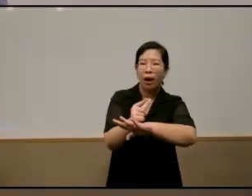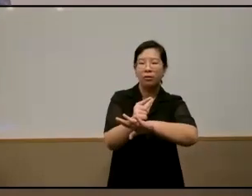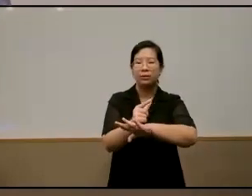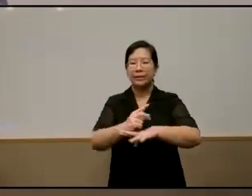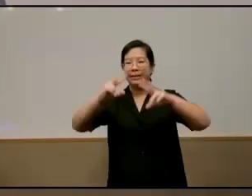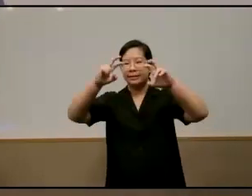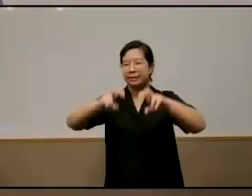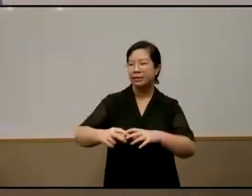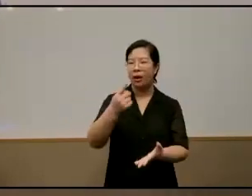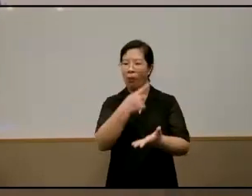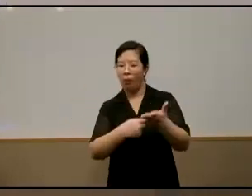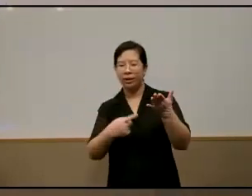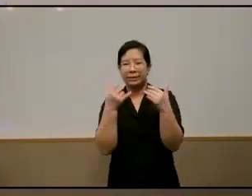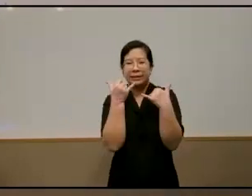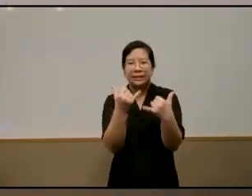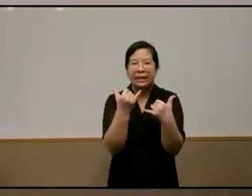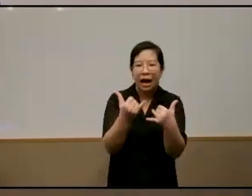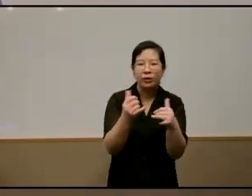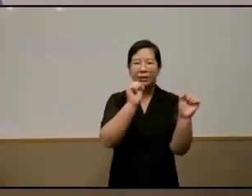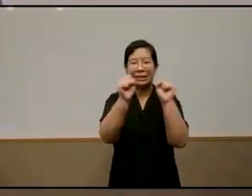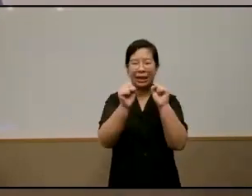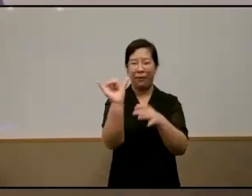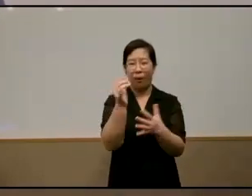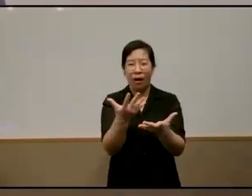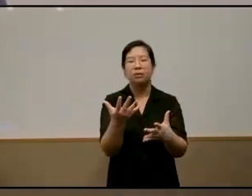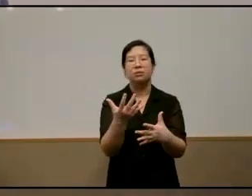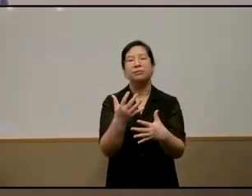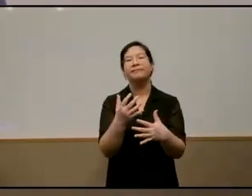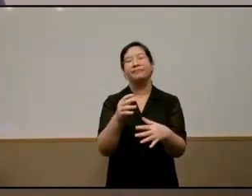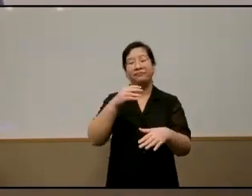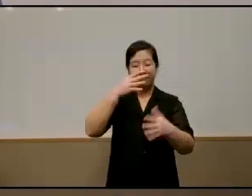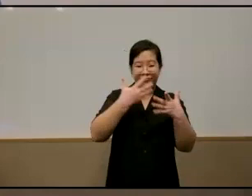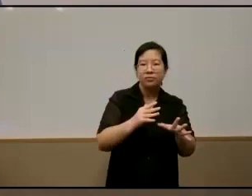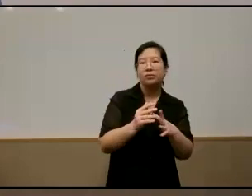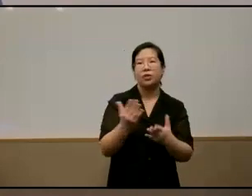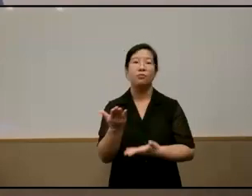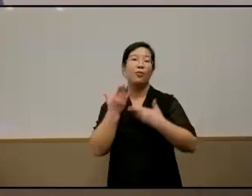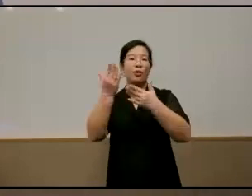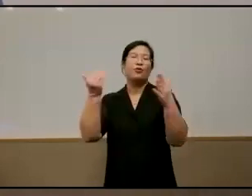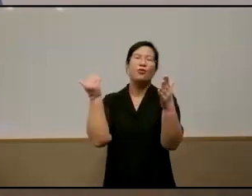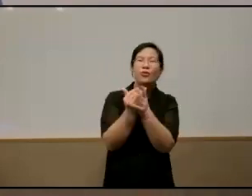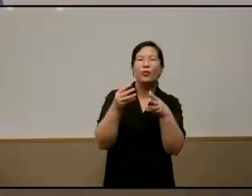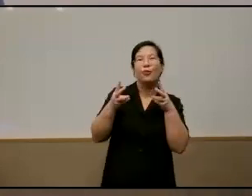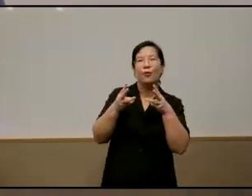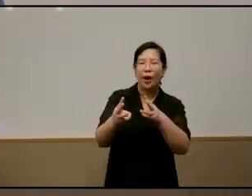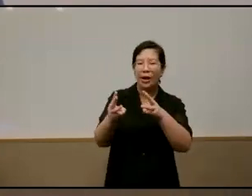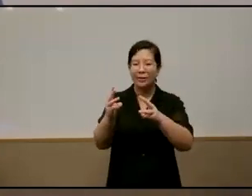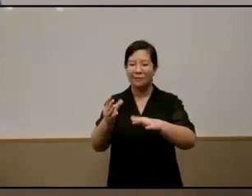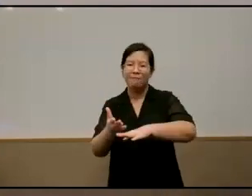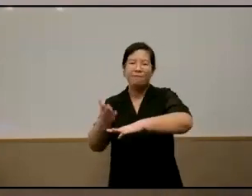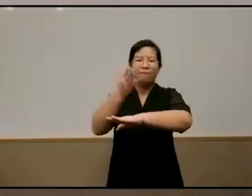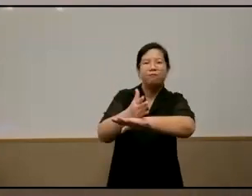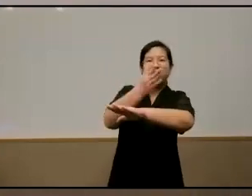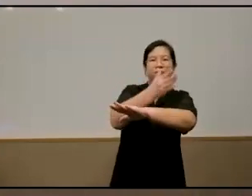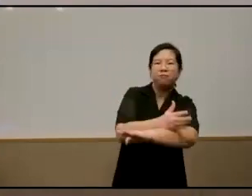existing infrastructure and hopefully to propose new ways that we can move forward as a country to